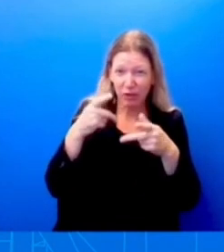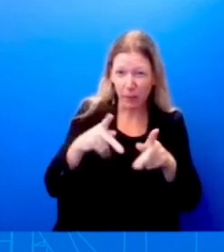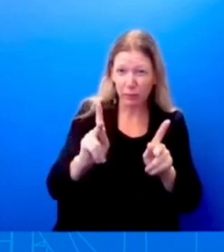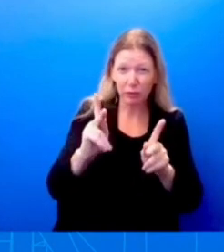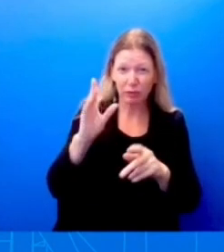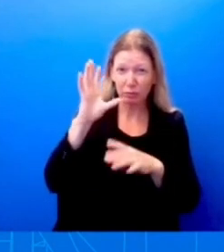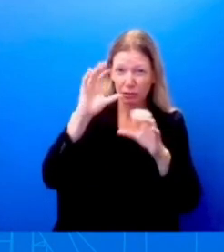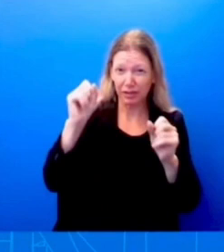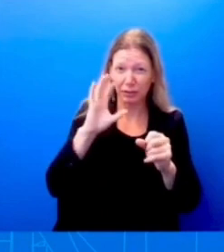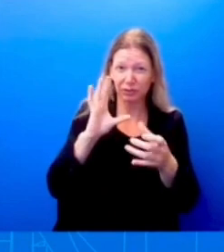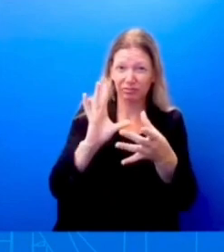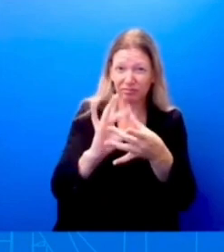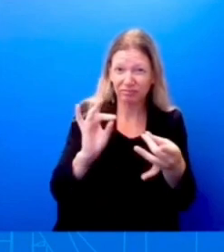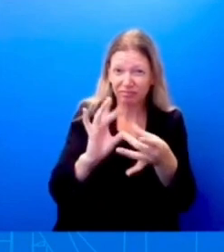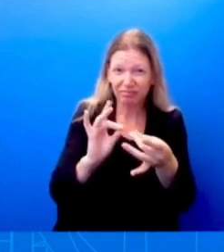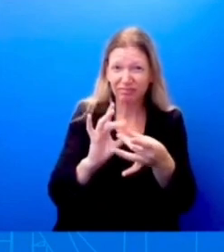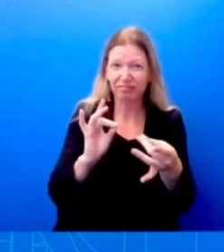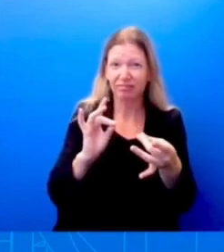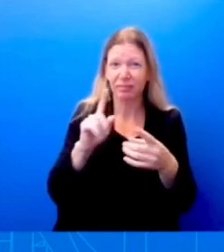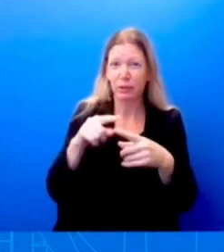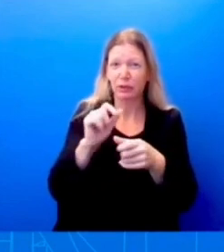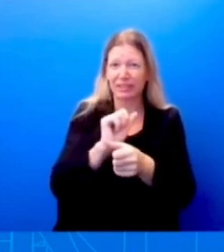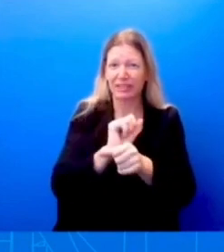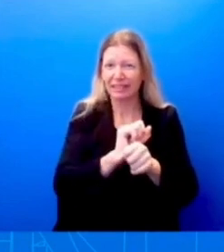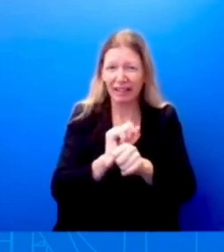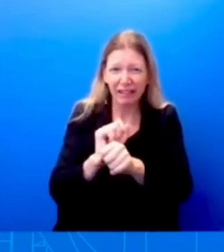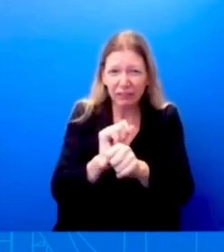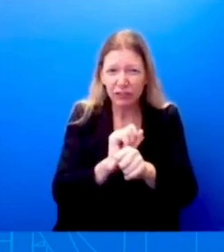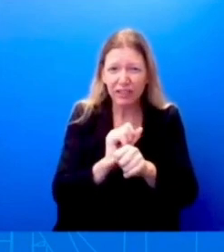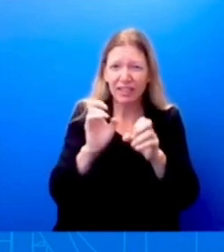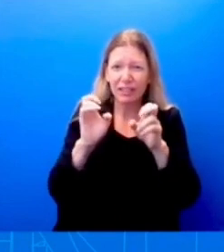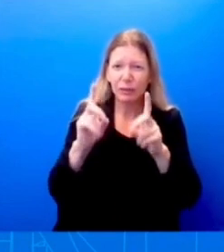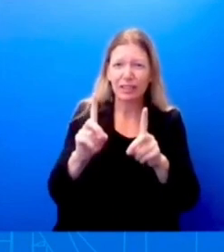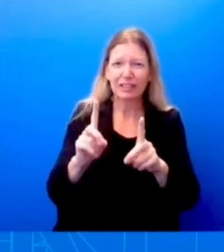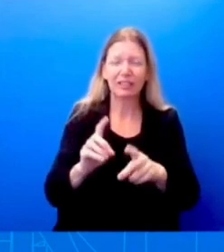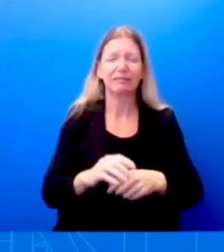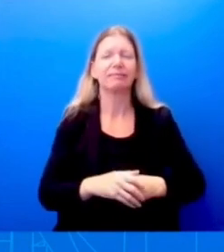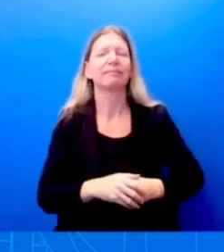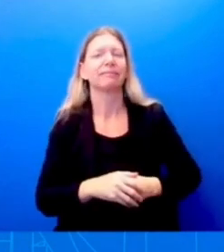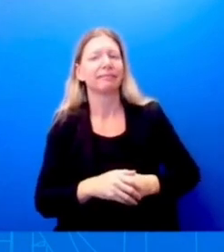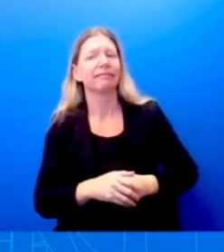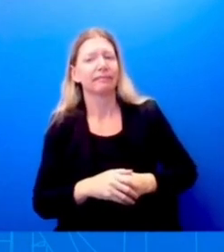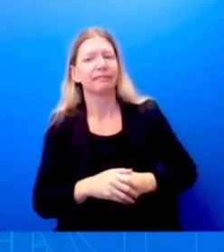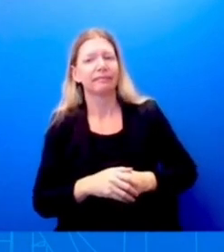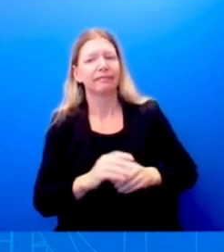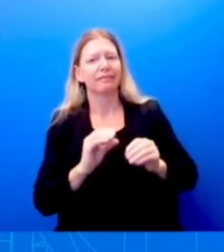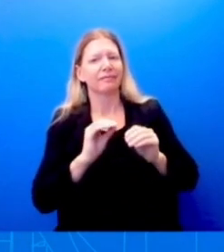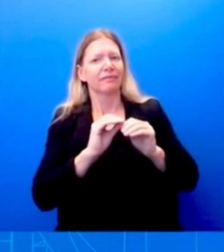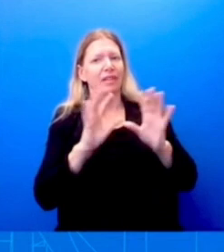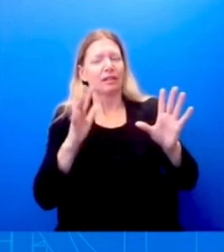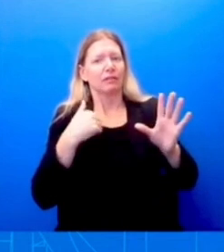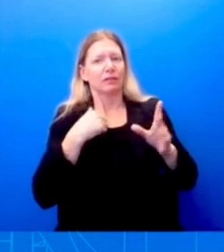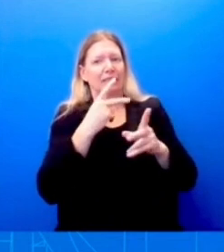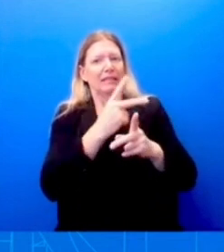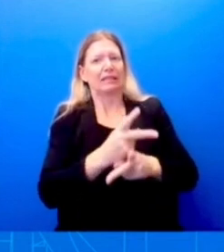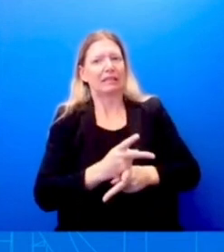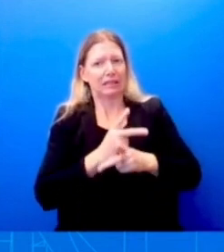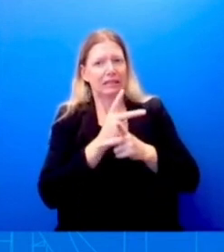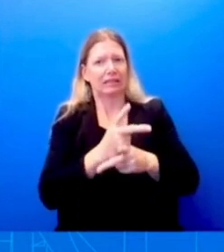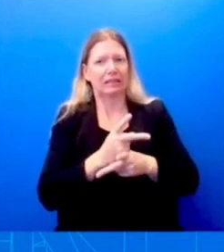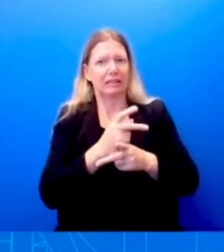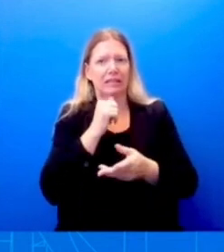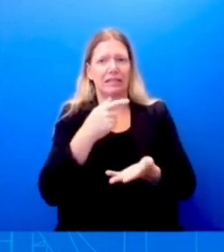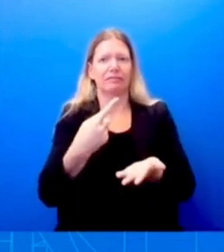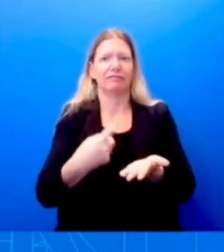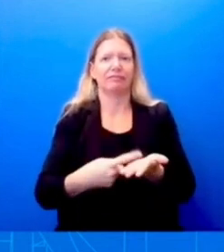to, they kept it to what the readout was. Clearly, we always be, are very careful not to read out private conversation. They talked about, clearly, about